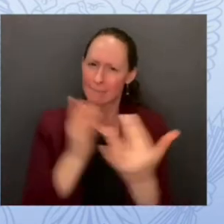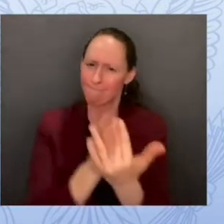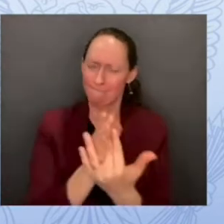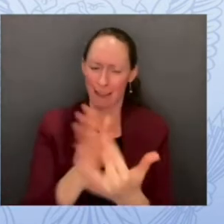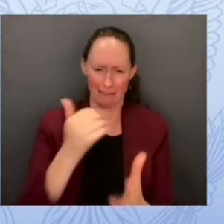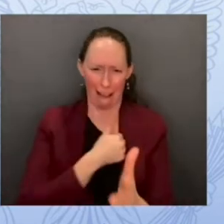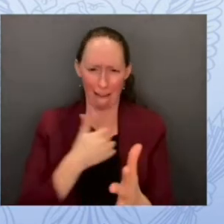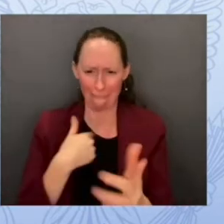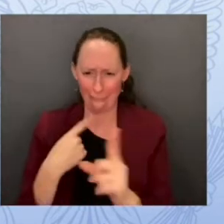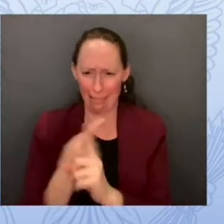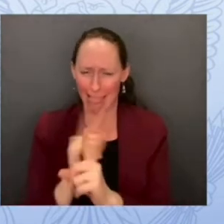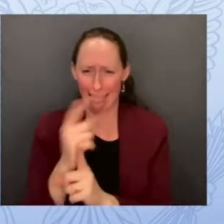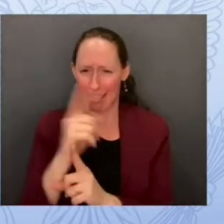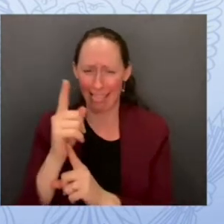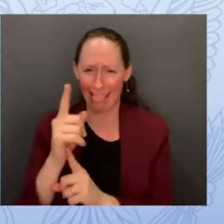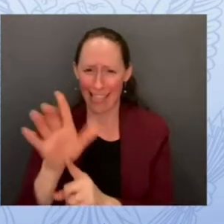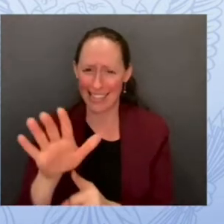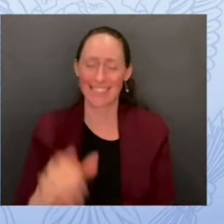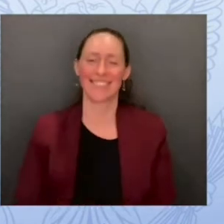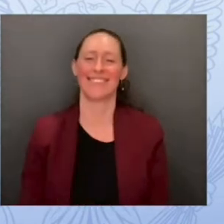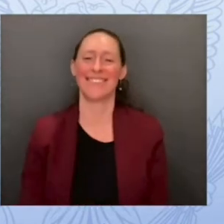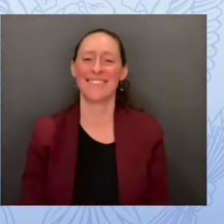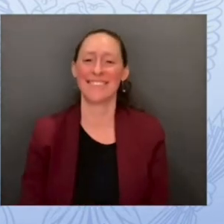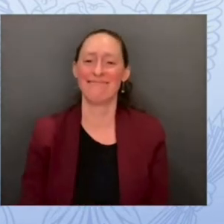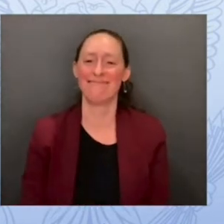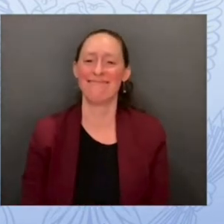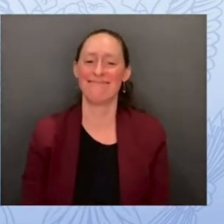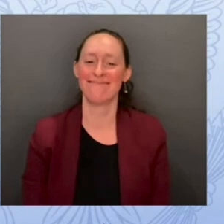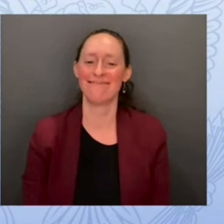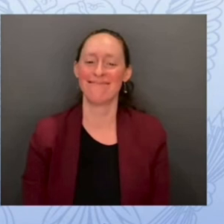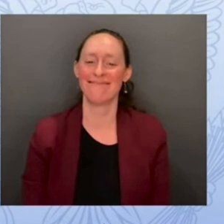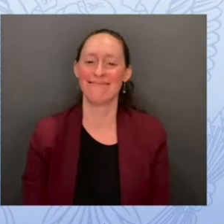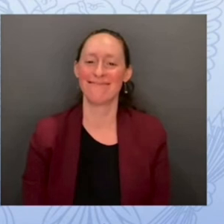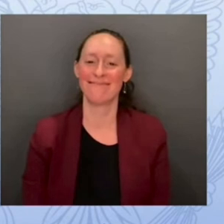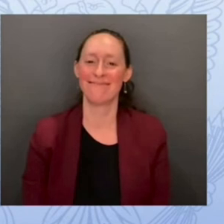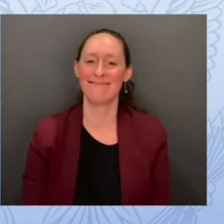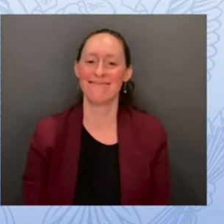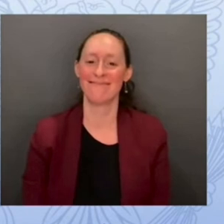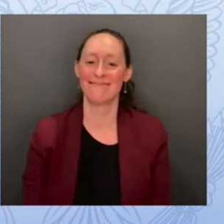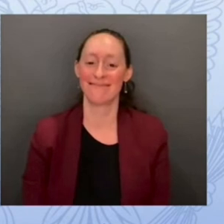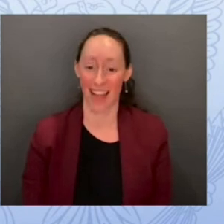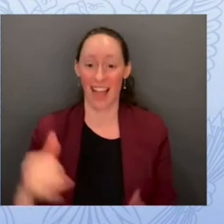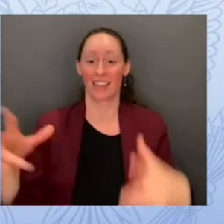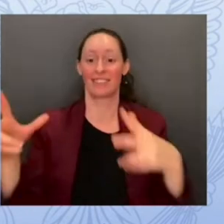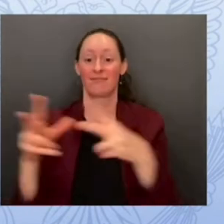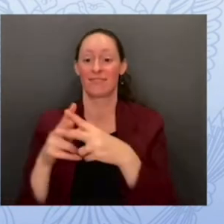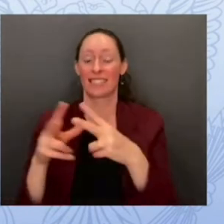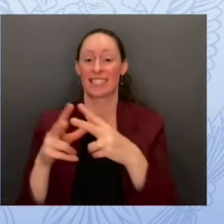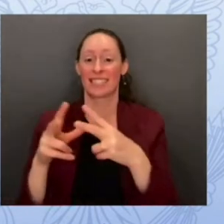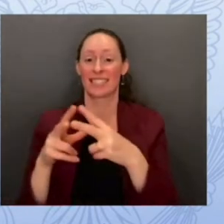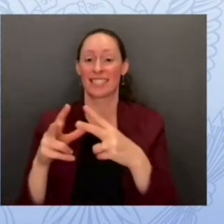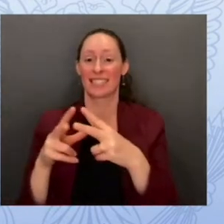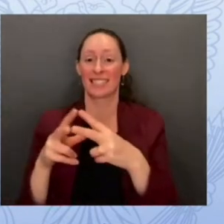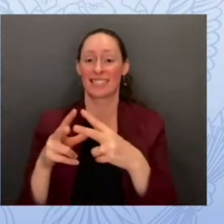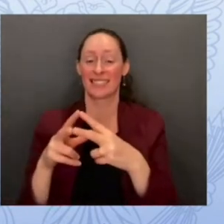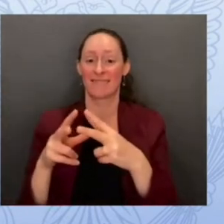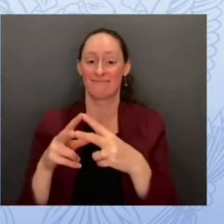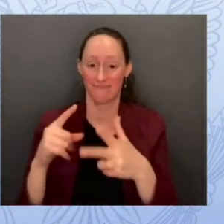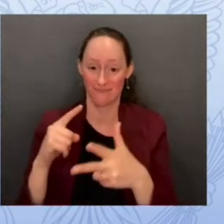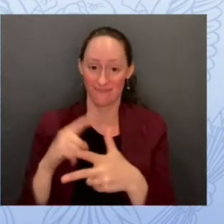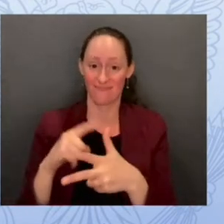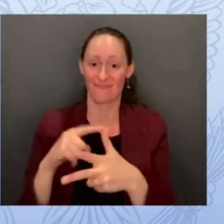we've launched three new initiatives uh that are aligned to this particular initiative you know today we have over 1800